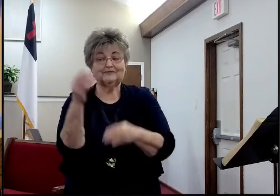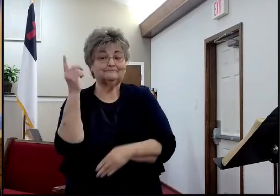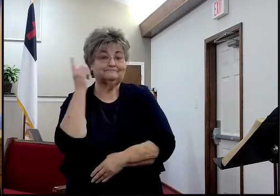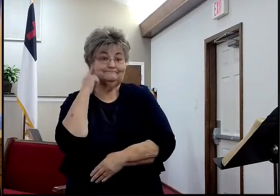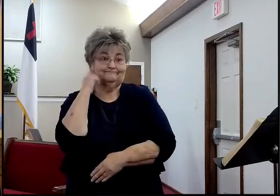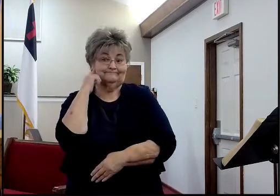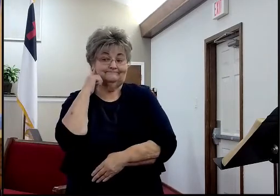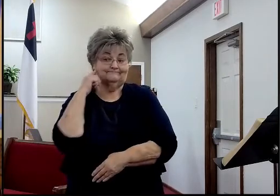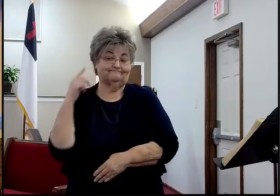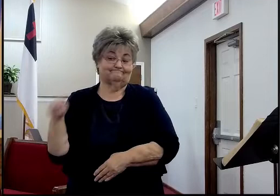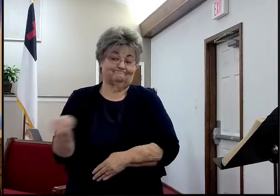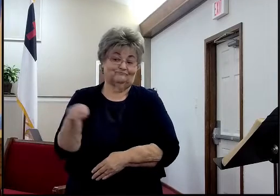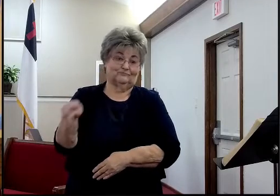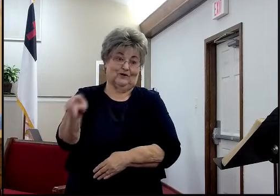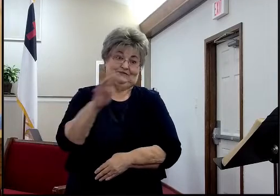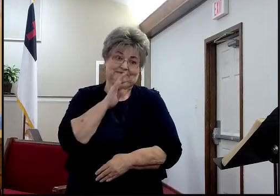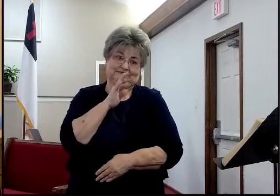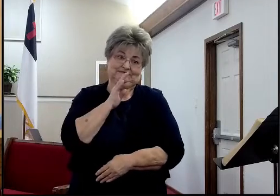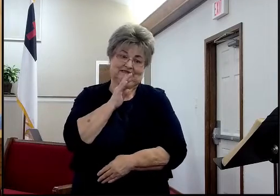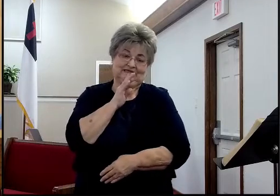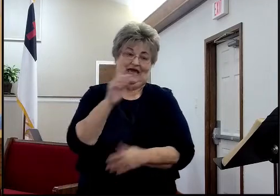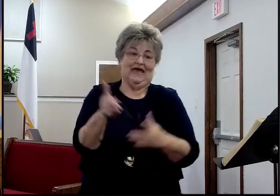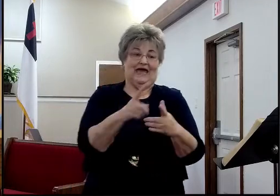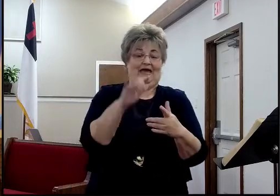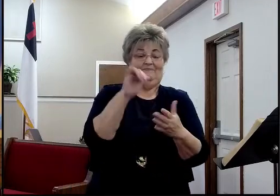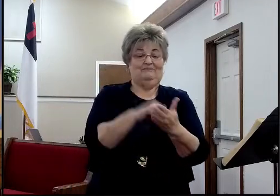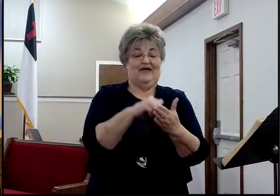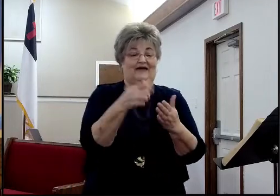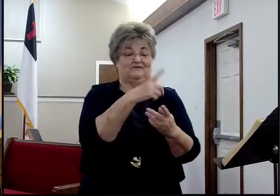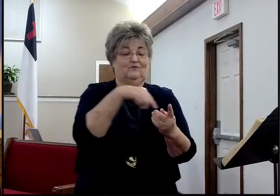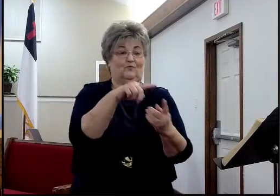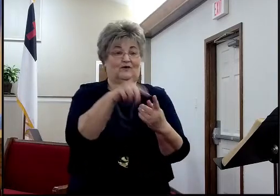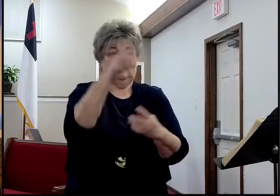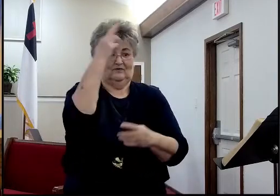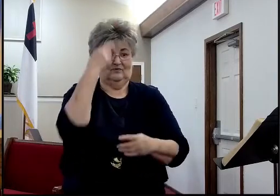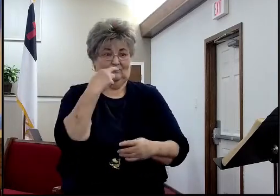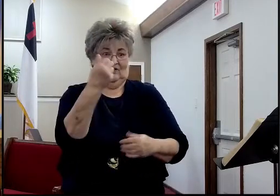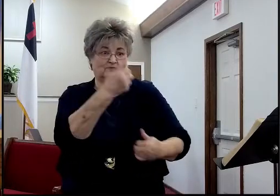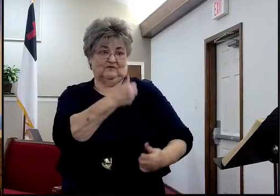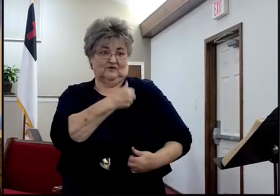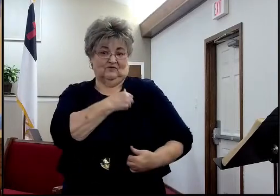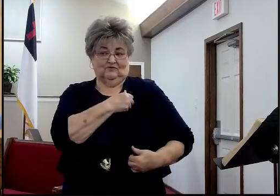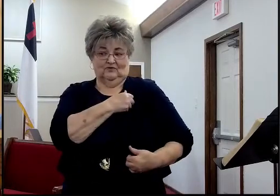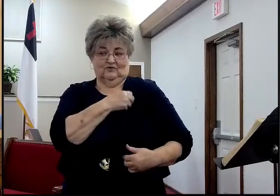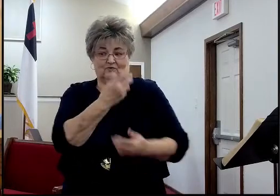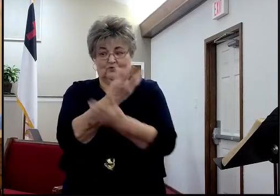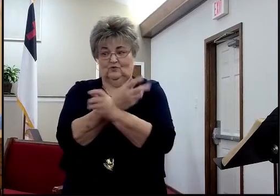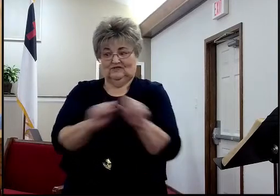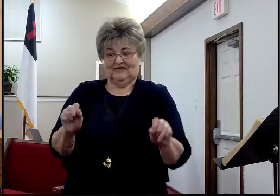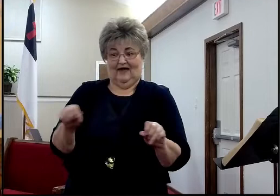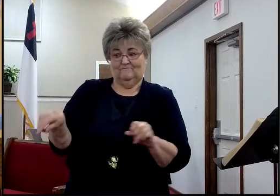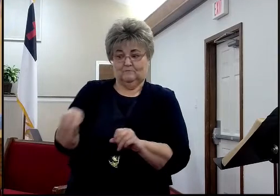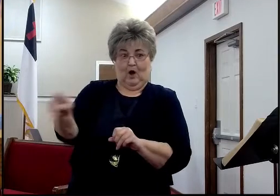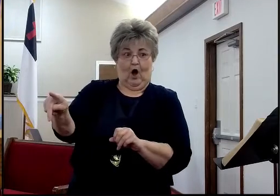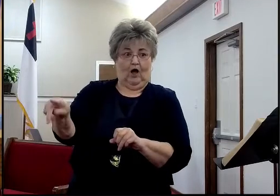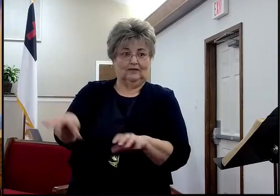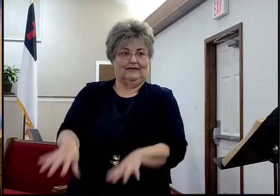accosted, in the Roman centurion, had to grab, rescue him, and take him to Fort Antonia, y'all following that, anybody confused, with this yet,